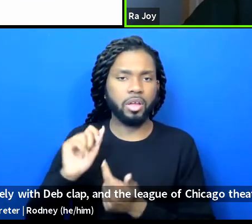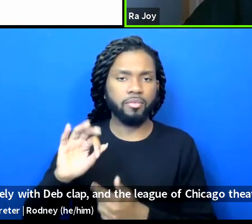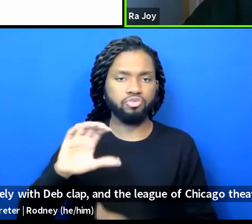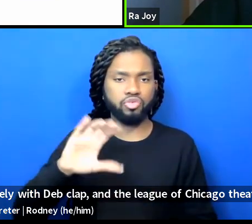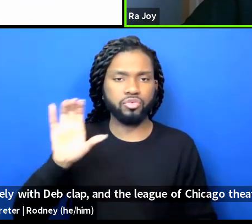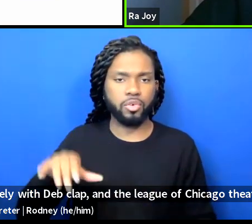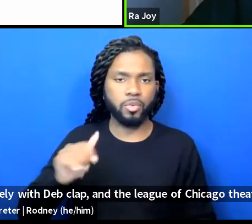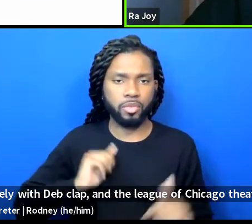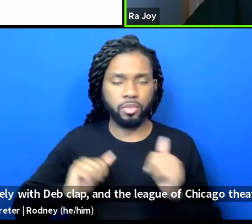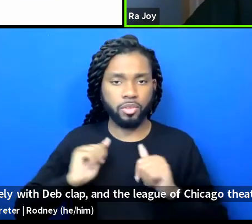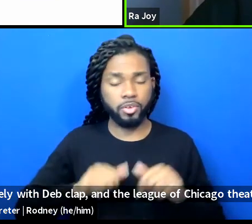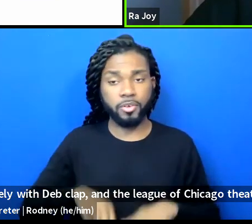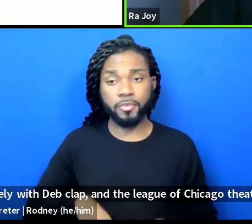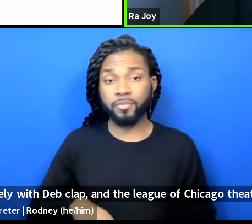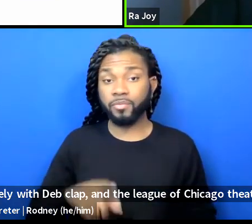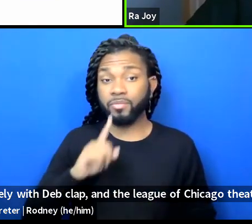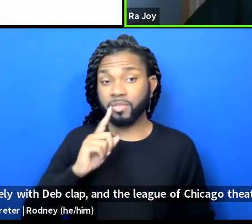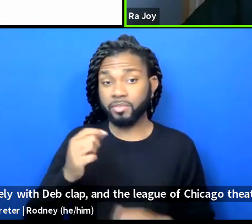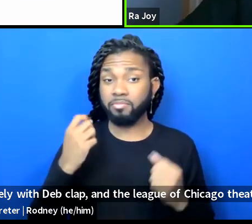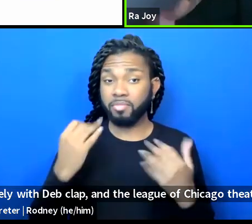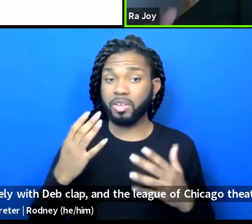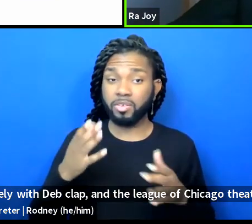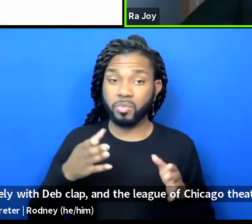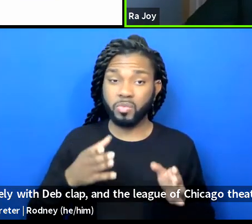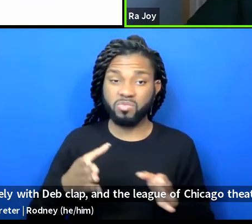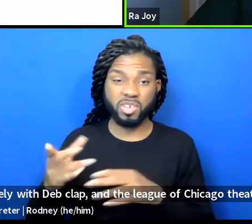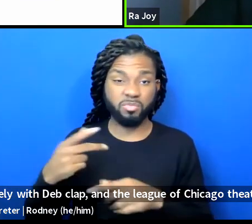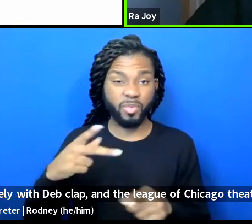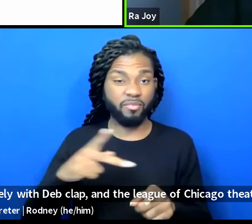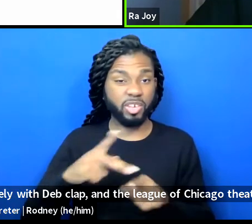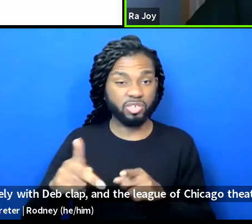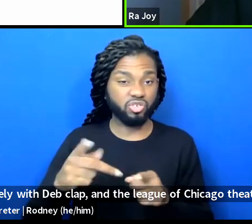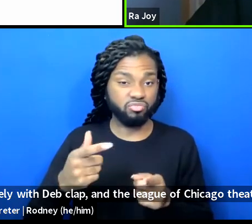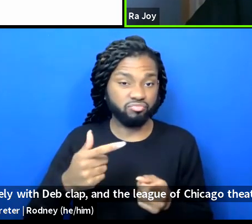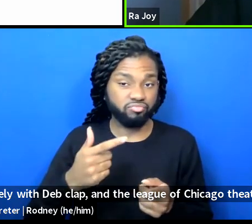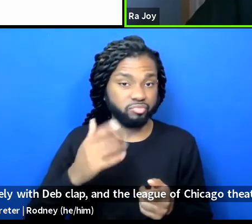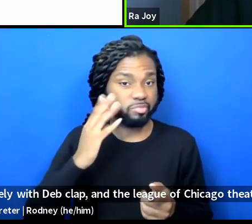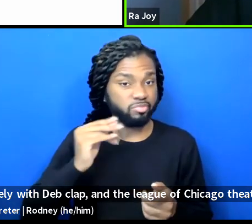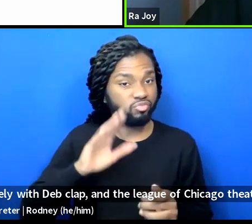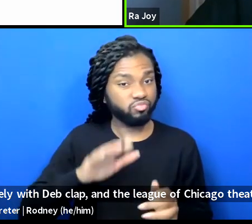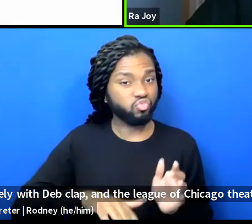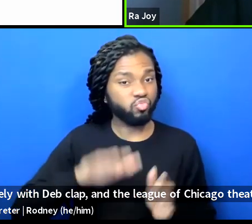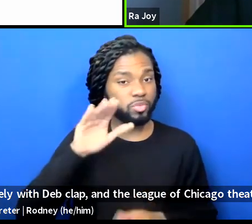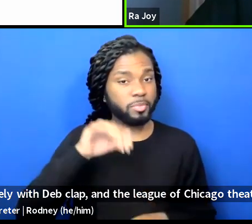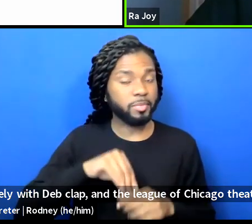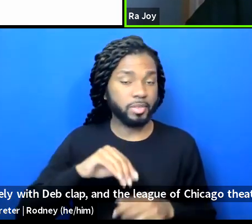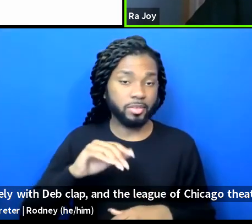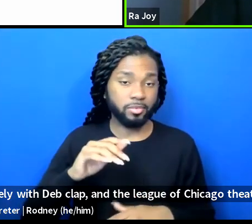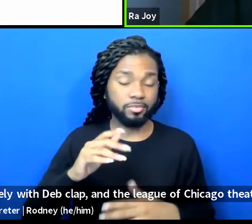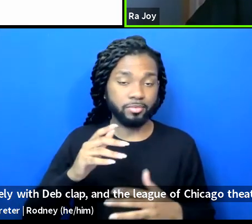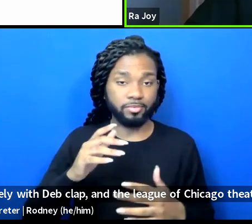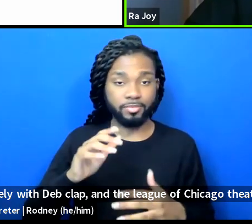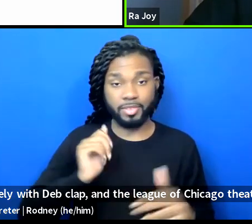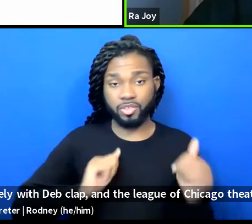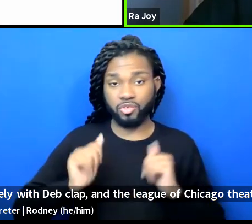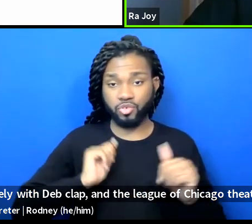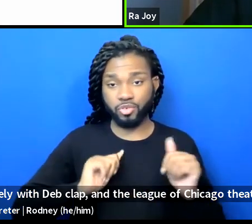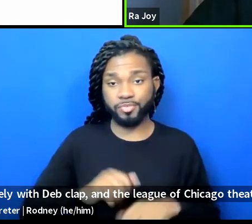In many ways, professionally, I grew up in the theater, and I had a board chair